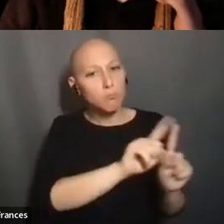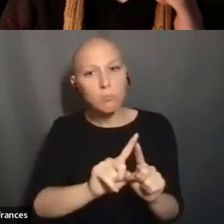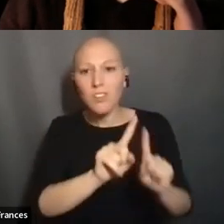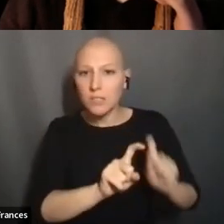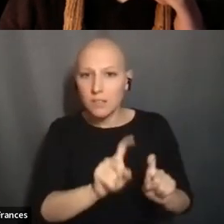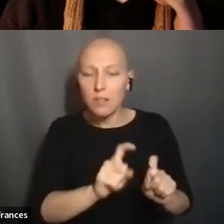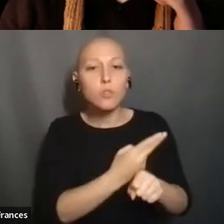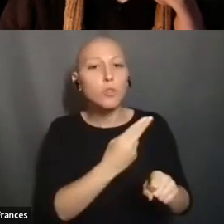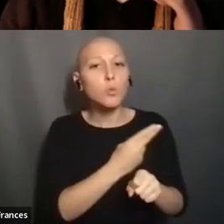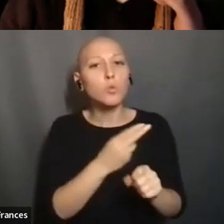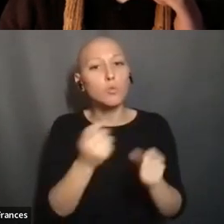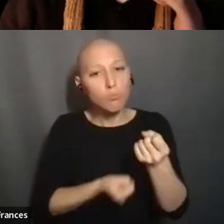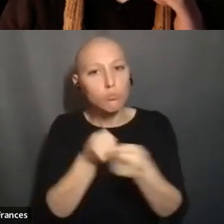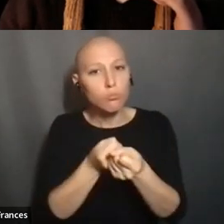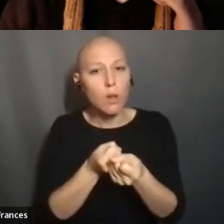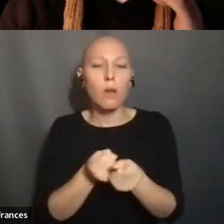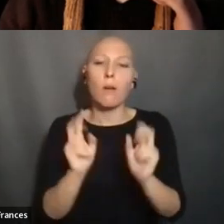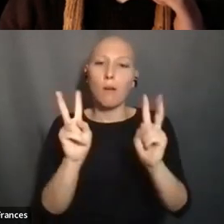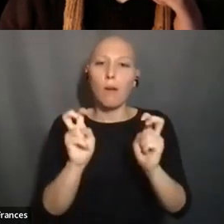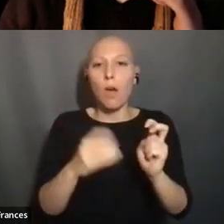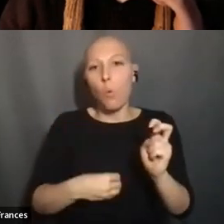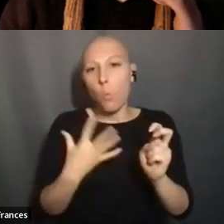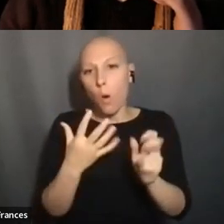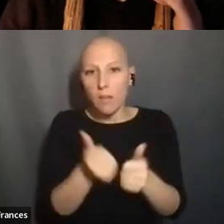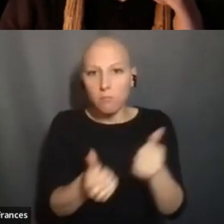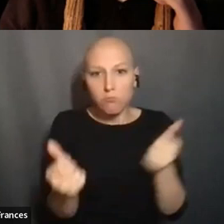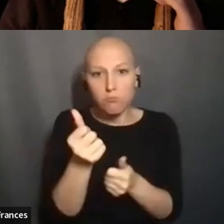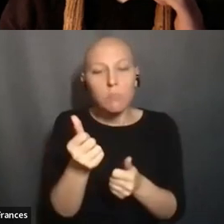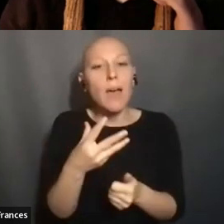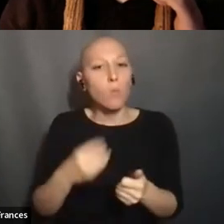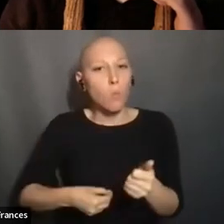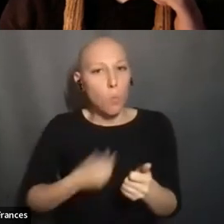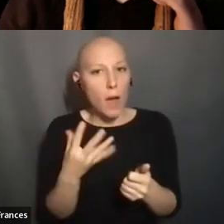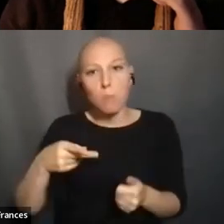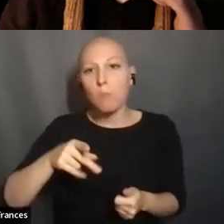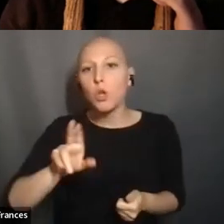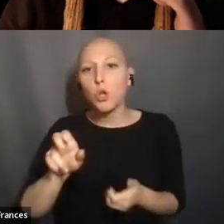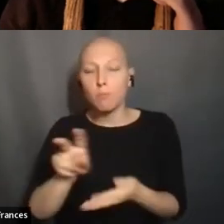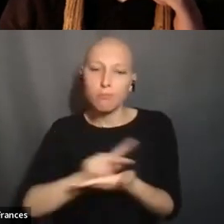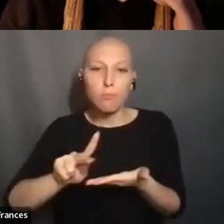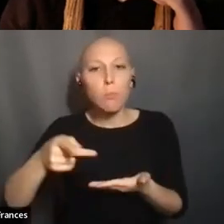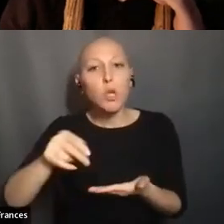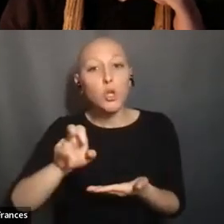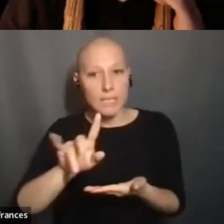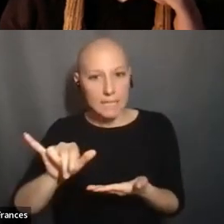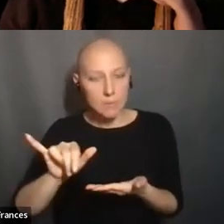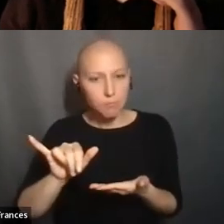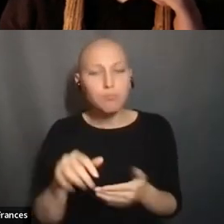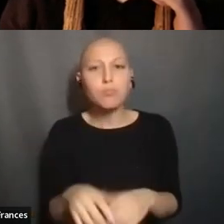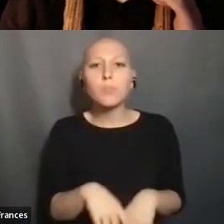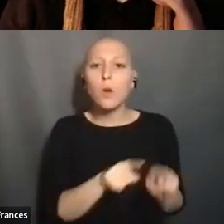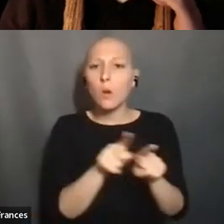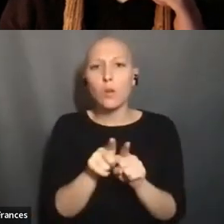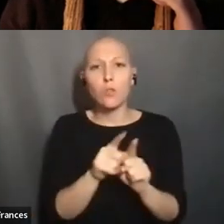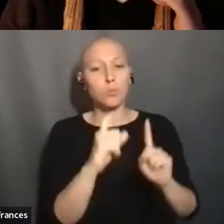THERE'S ALSO BEEN A RECKONING WITHIN GENETIC ORGANIZATIONS IN TALKING ABOUT WORDING IN TERMS OF THE NAMES THAT ARE BESTOWED